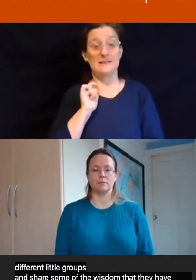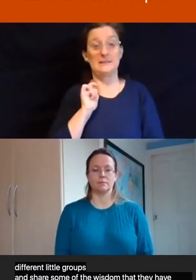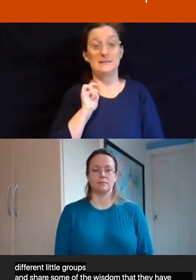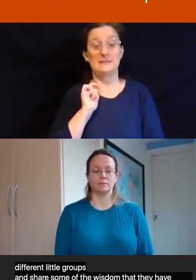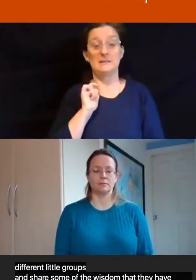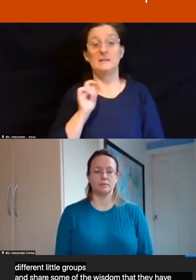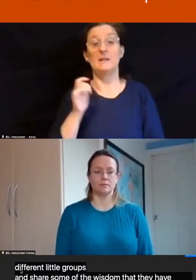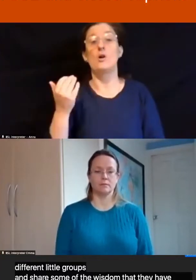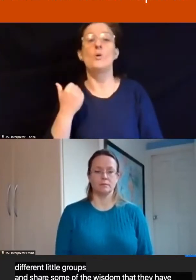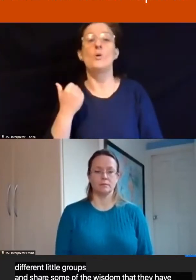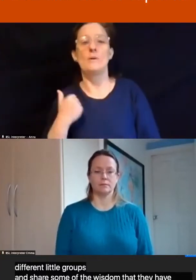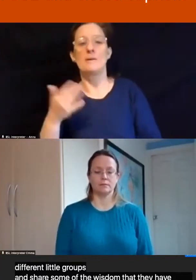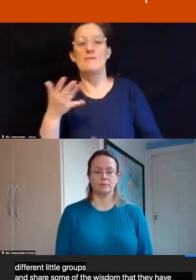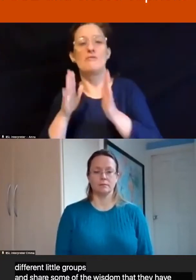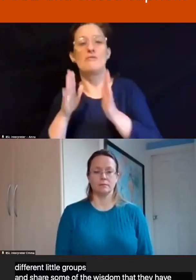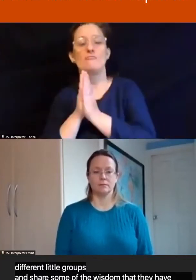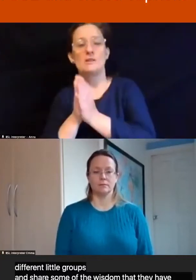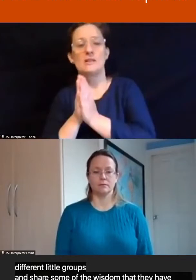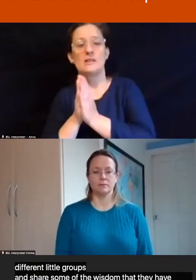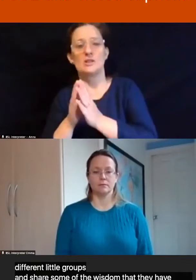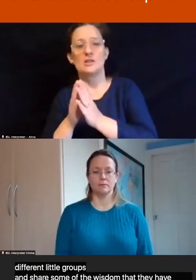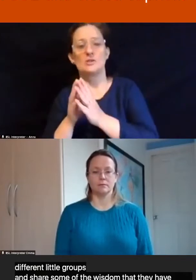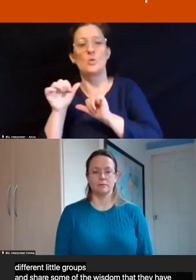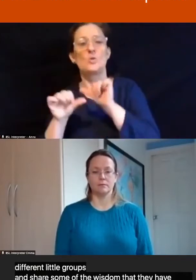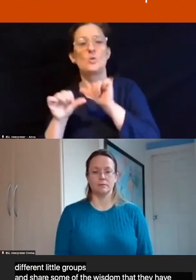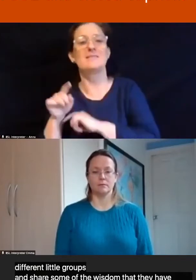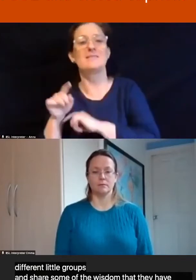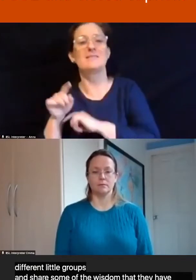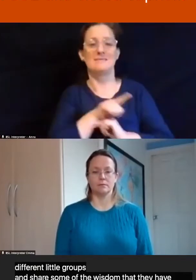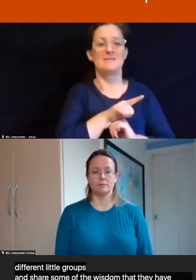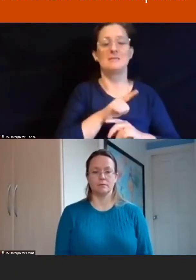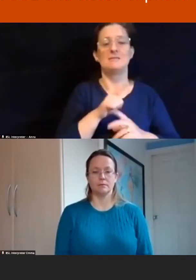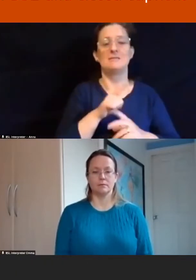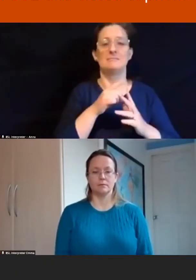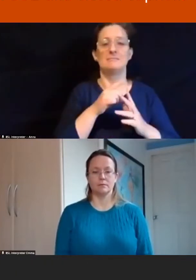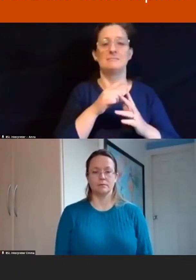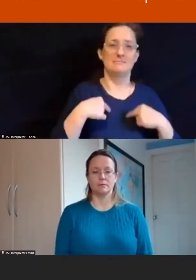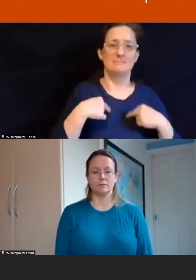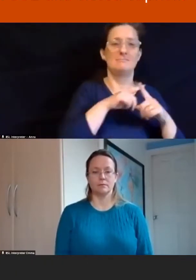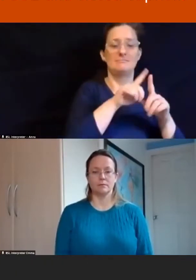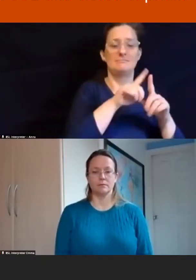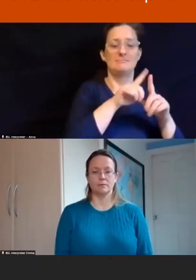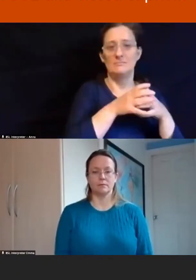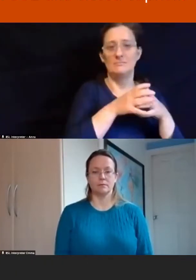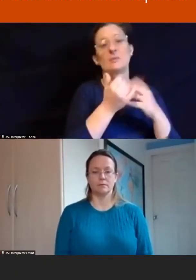religious orders, Methodist ministers, Methodist and those who have spouses, sometimes bring their spouses.